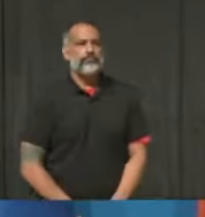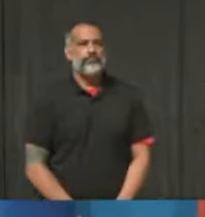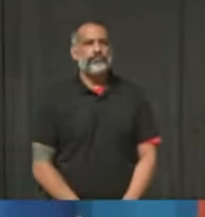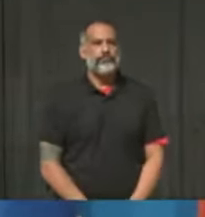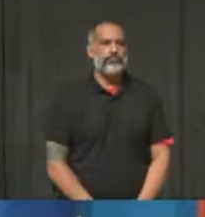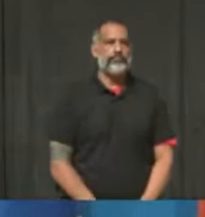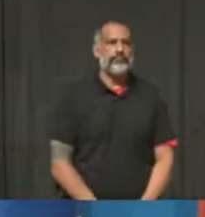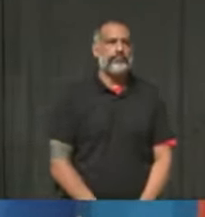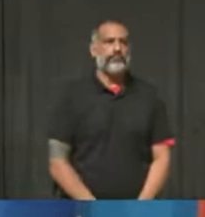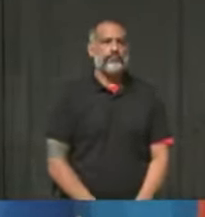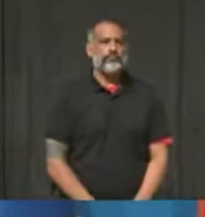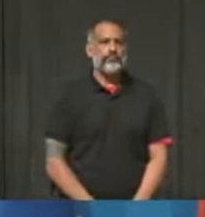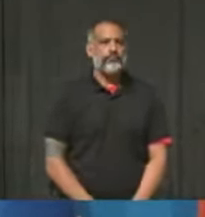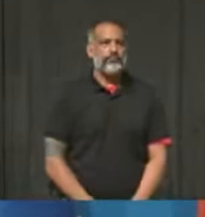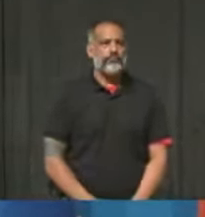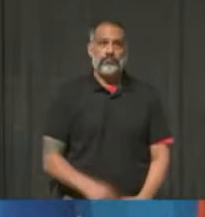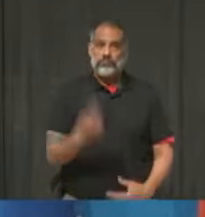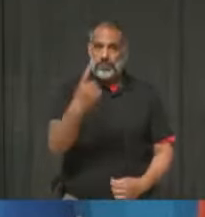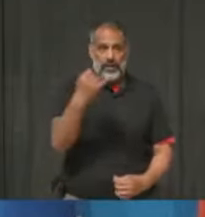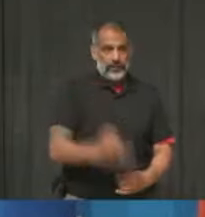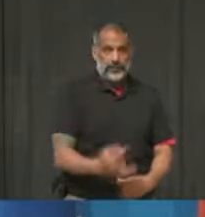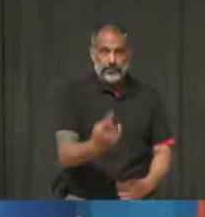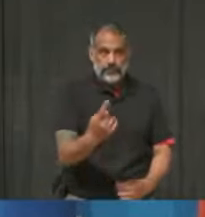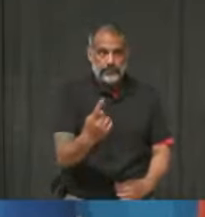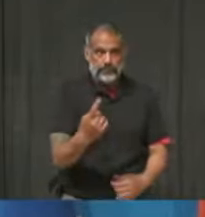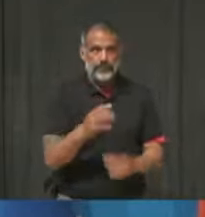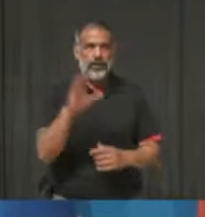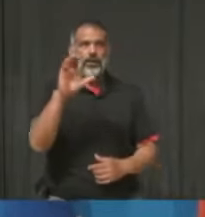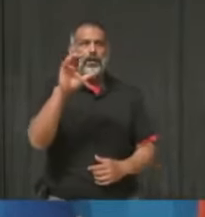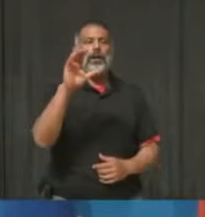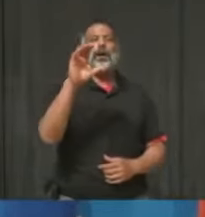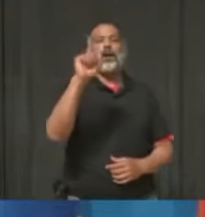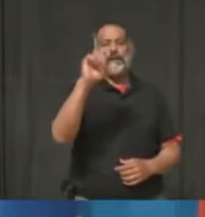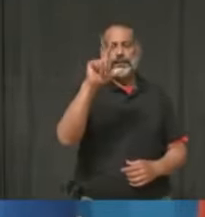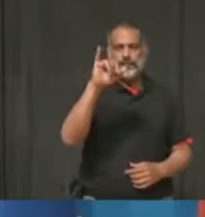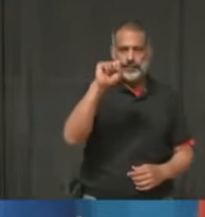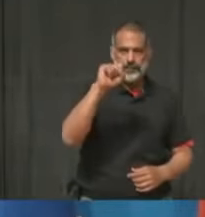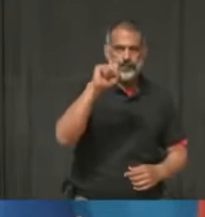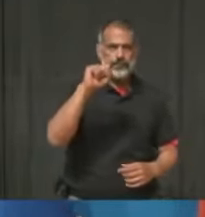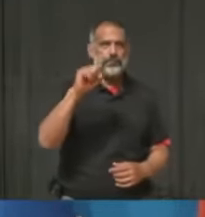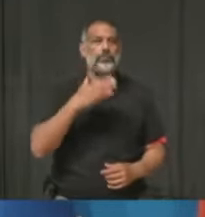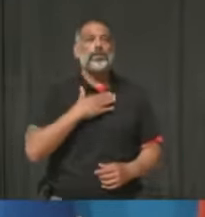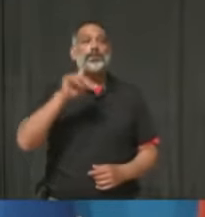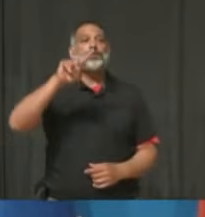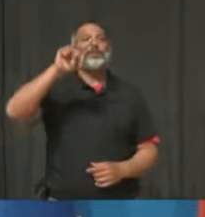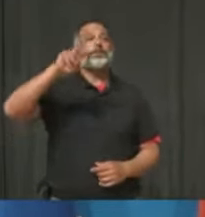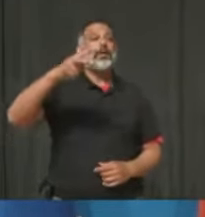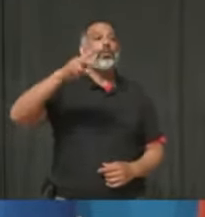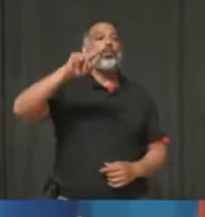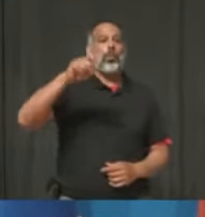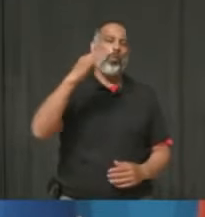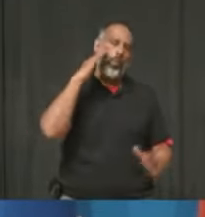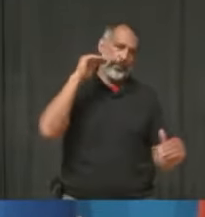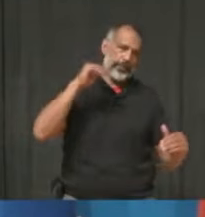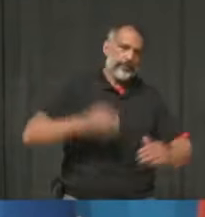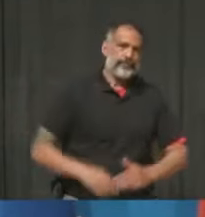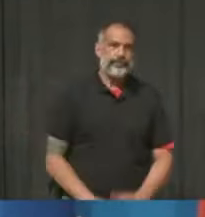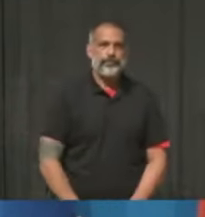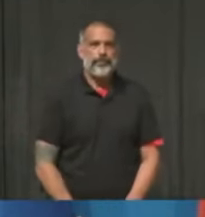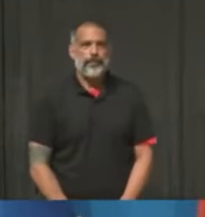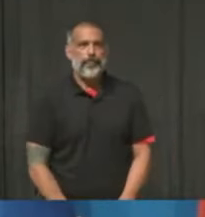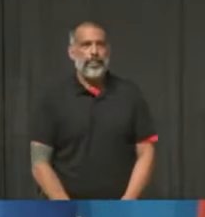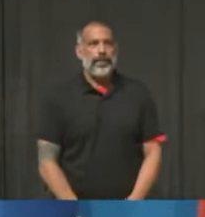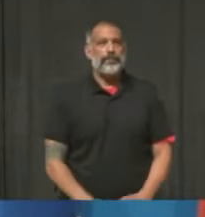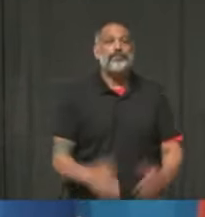Your final question of the day comes from Khaled Salama at MySecondHomeTV. Go ahead, Khaled. Thank you, Daniel. Hi, Mayor. How are you?